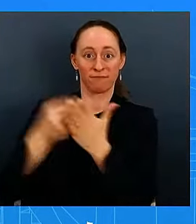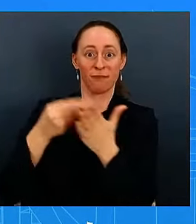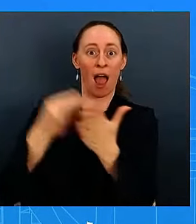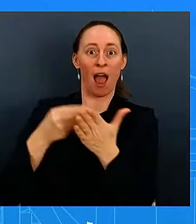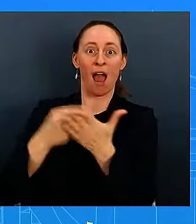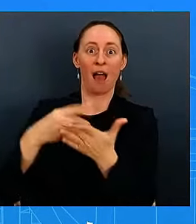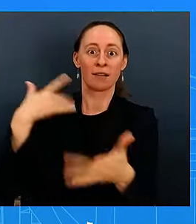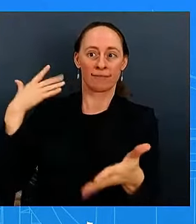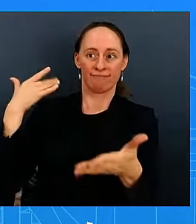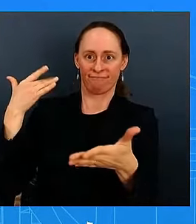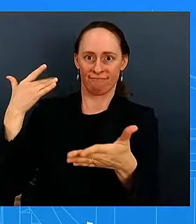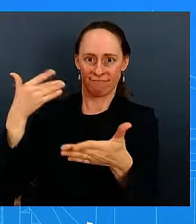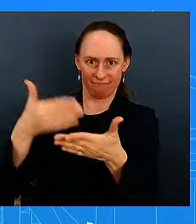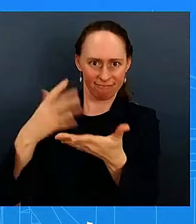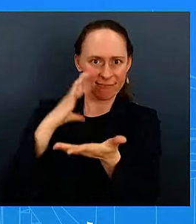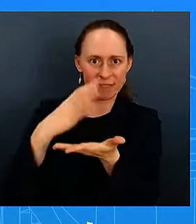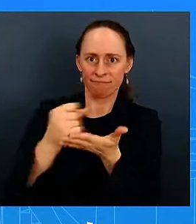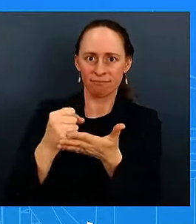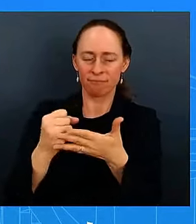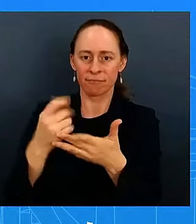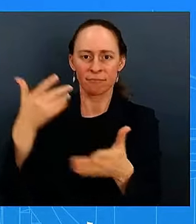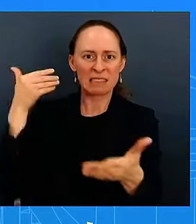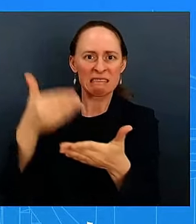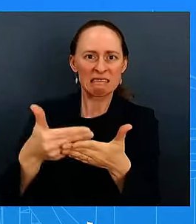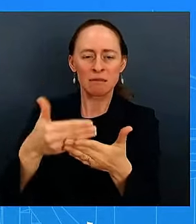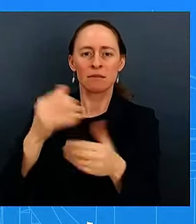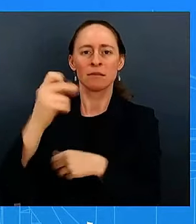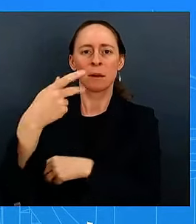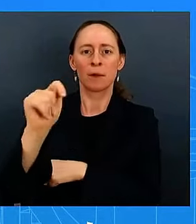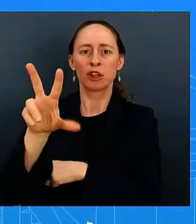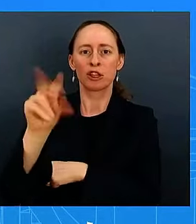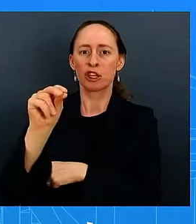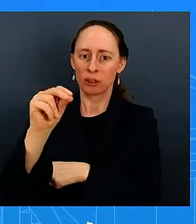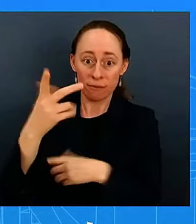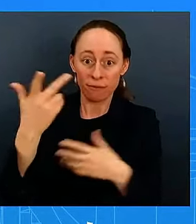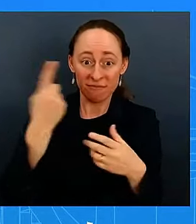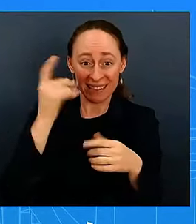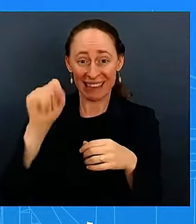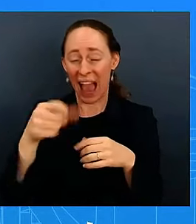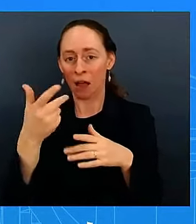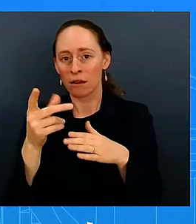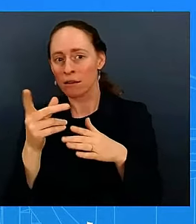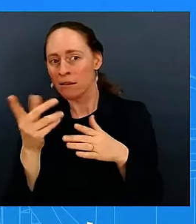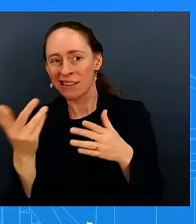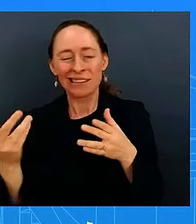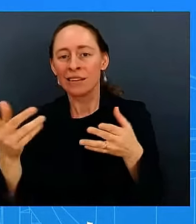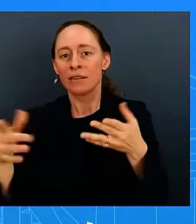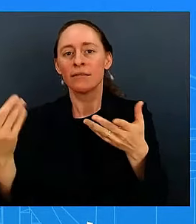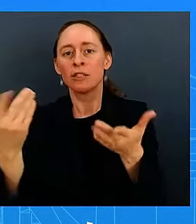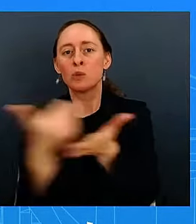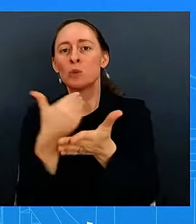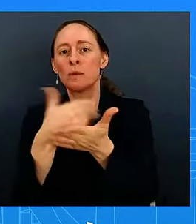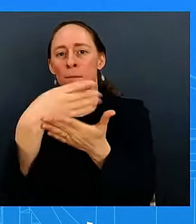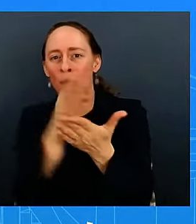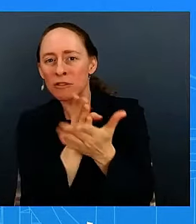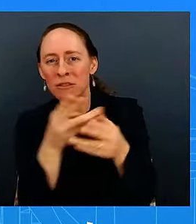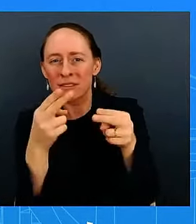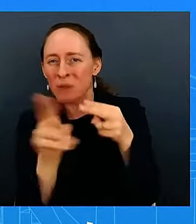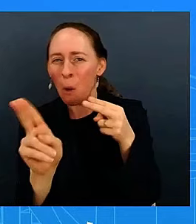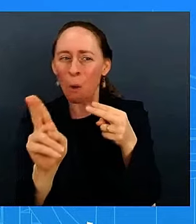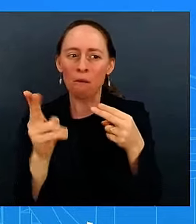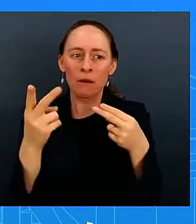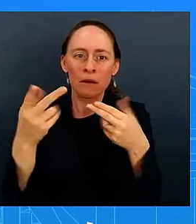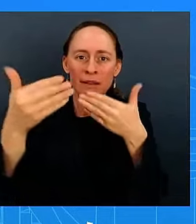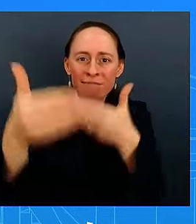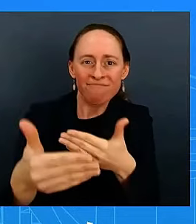of how that's worked out how long it lasts i think the way we would put it from the council and probably from the administration writ large is that